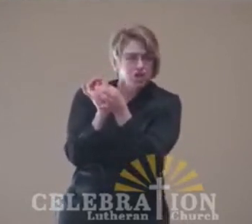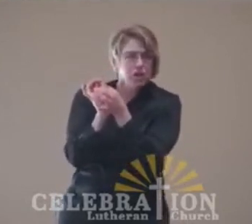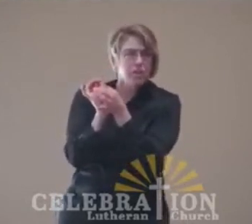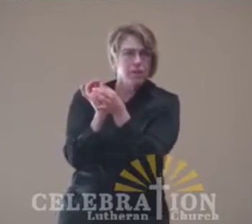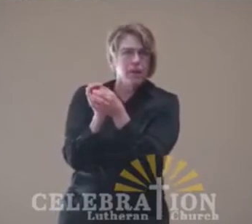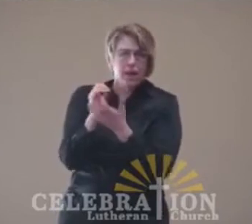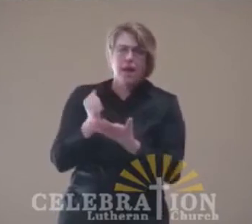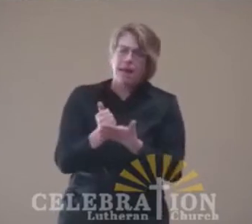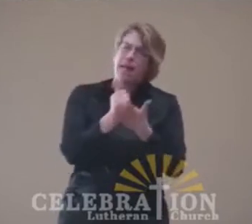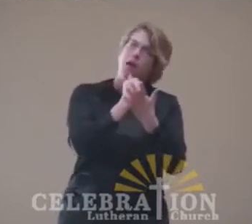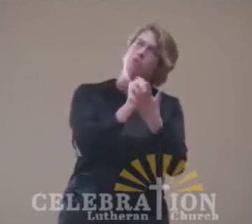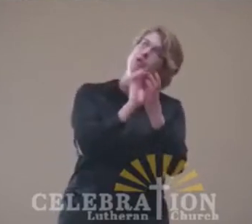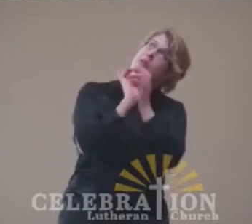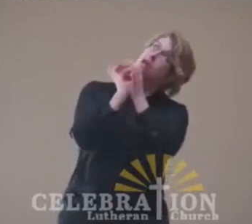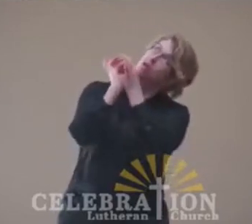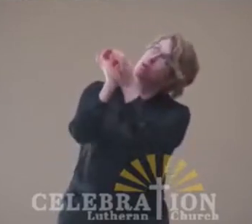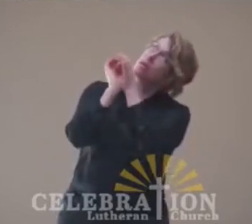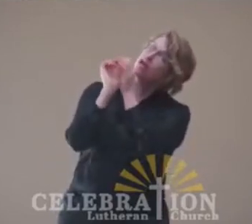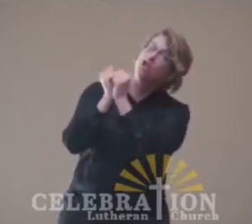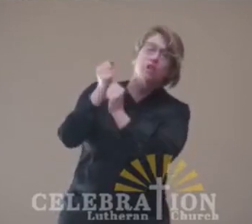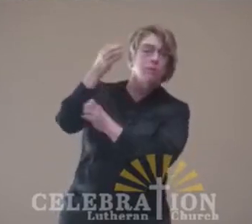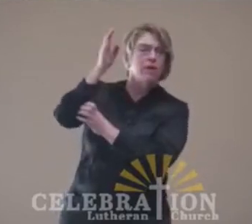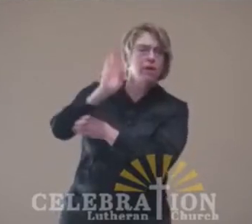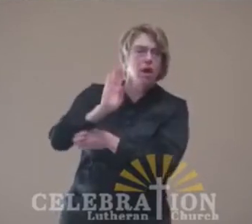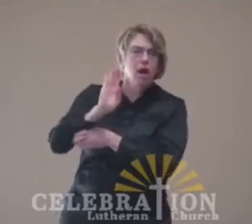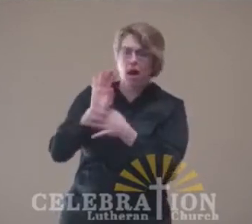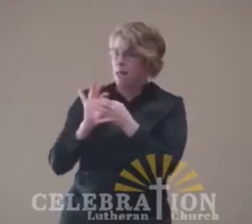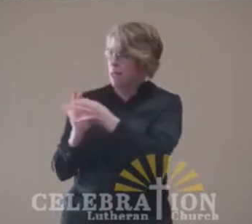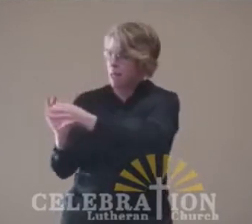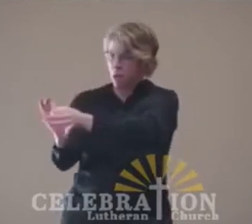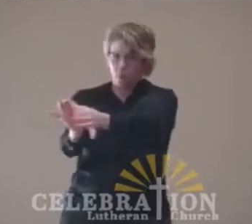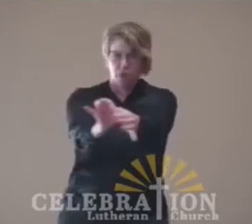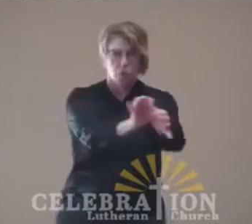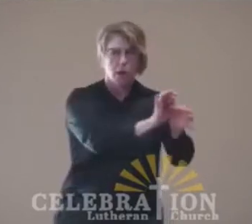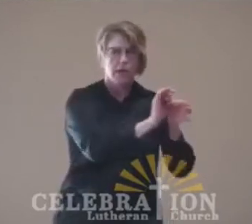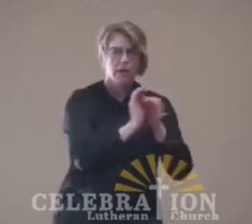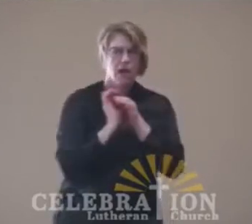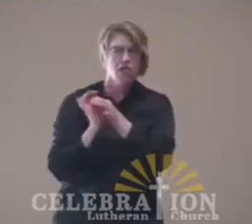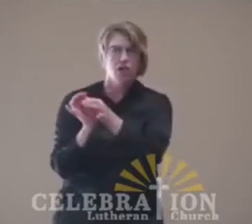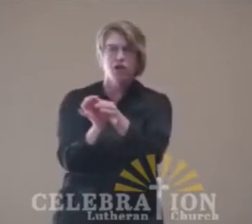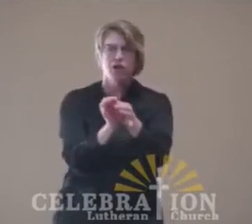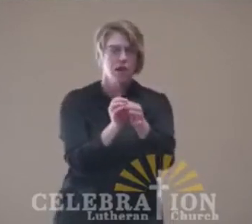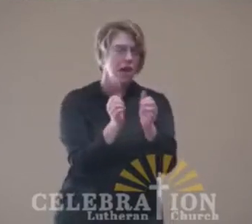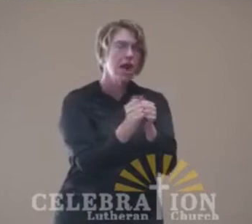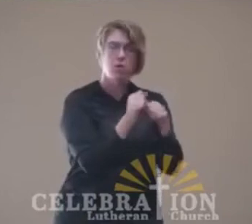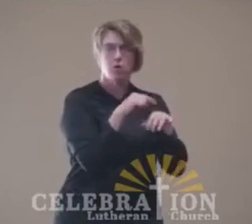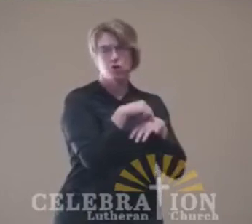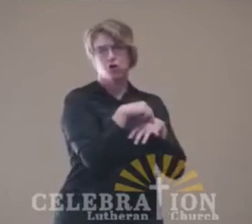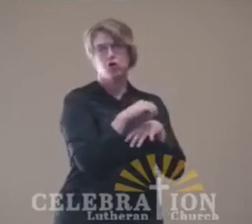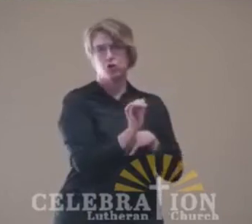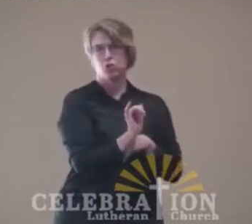relationship with God, and with one another, and with God's creation.